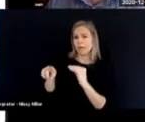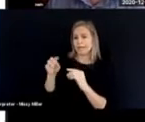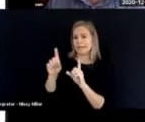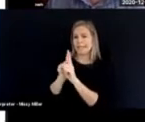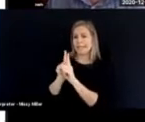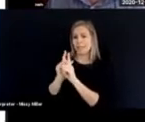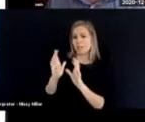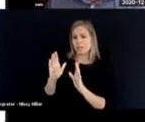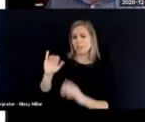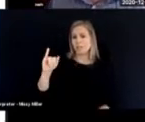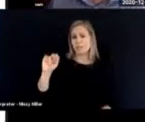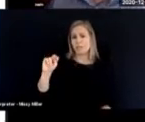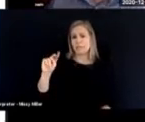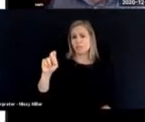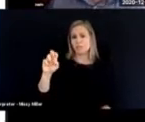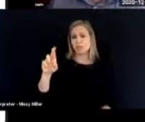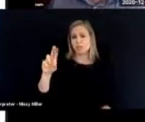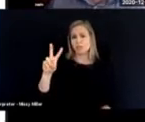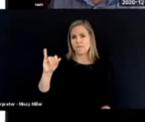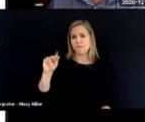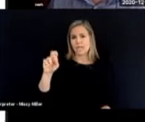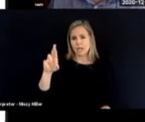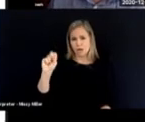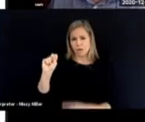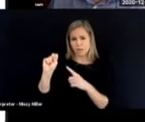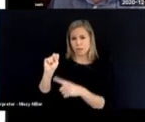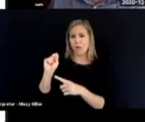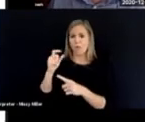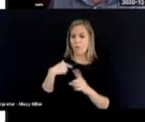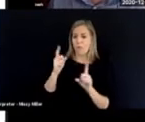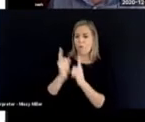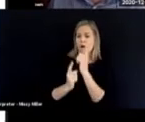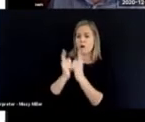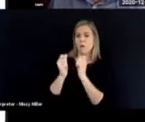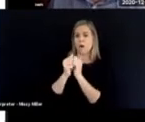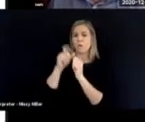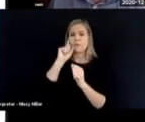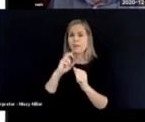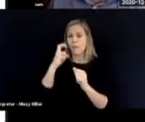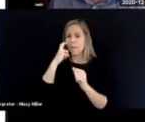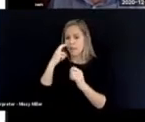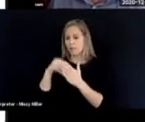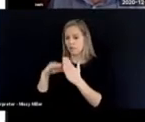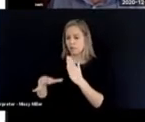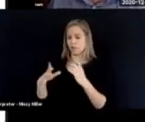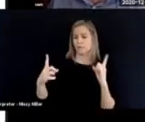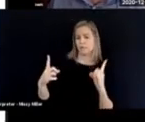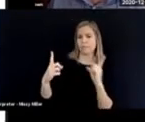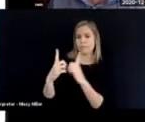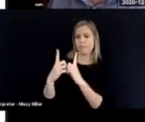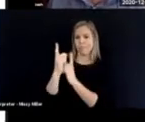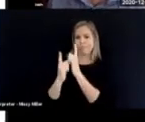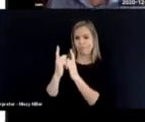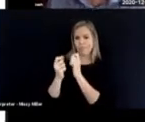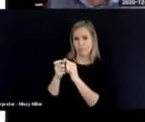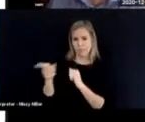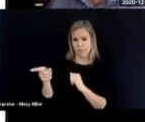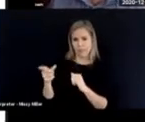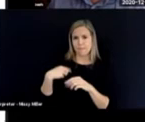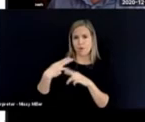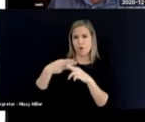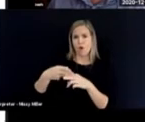one with students with deaf blindness, though I have to say, there may be as many teachers